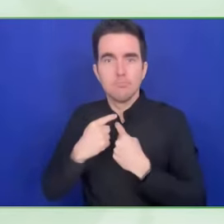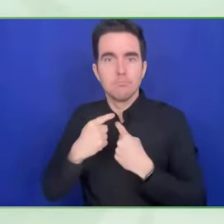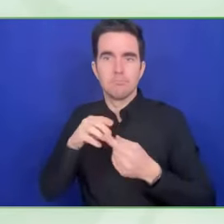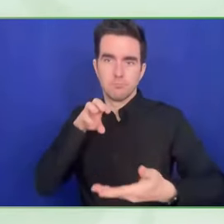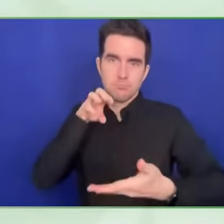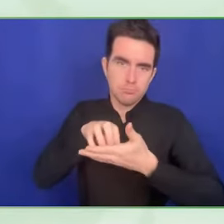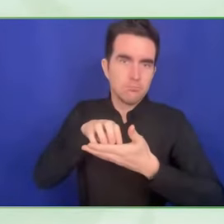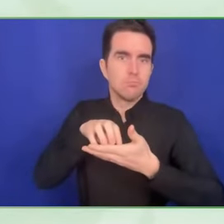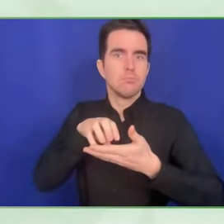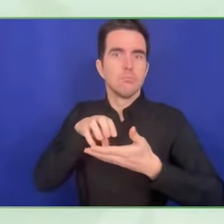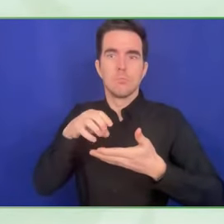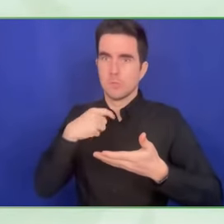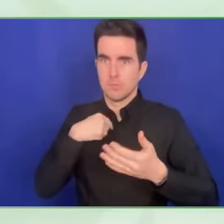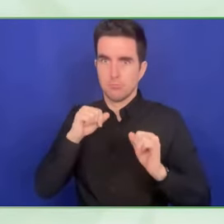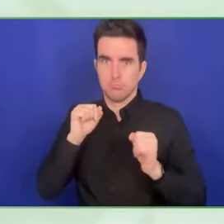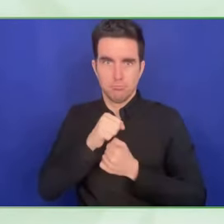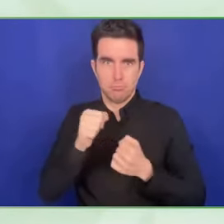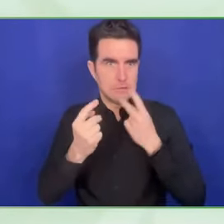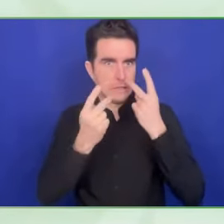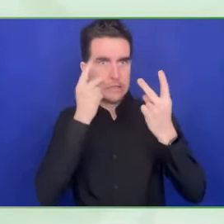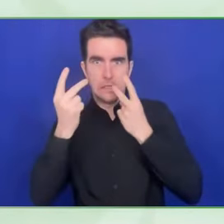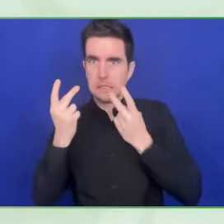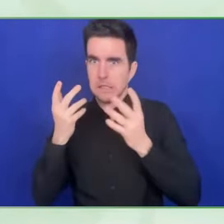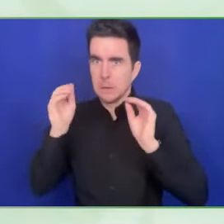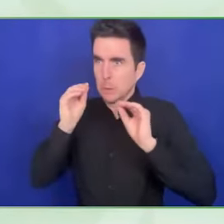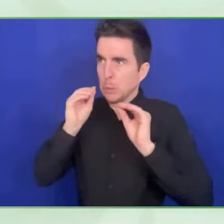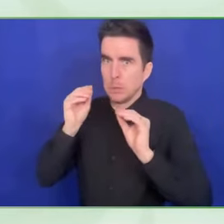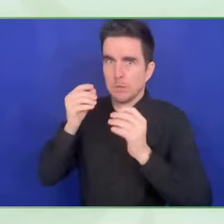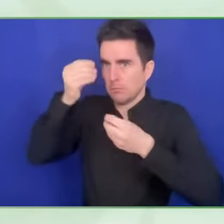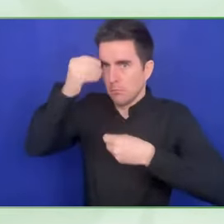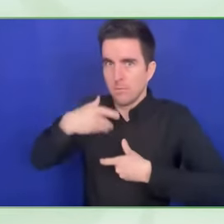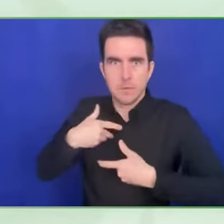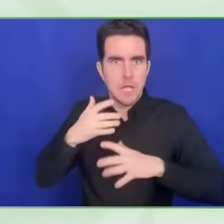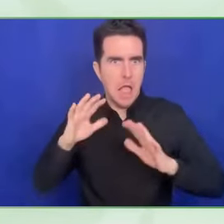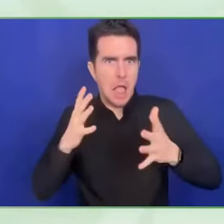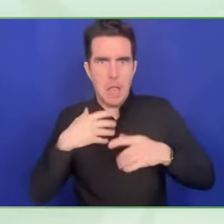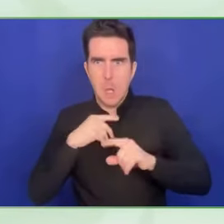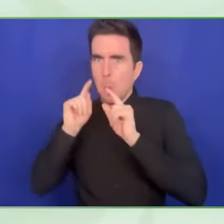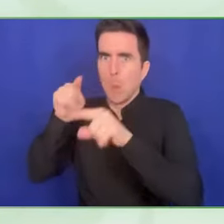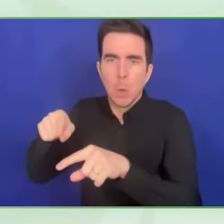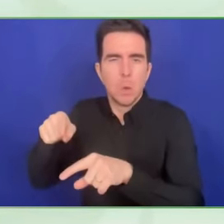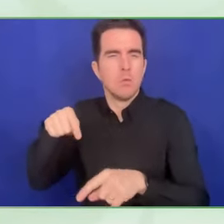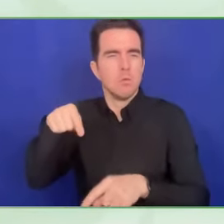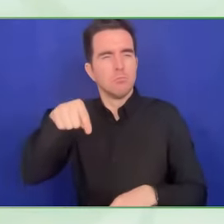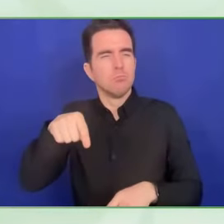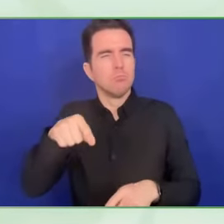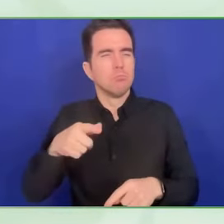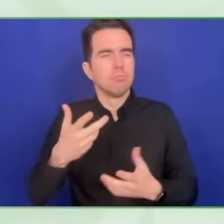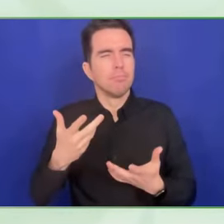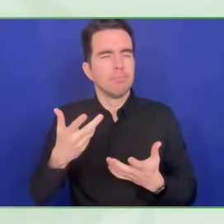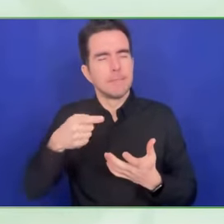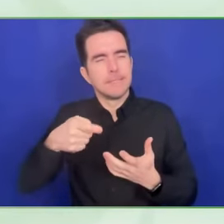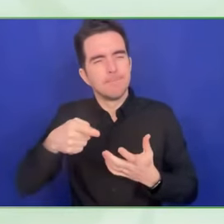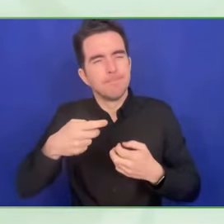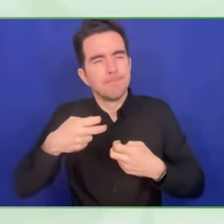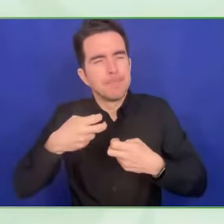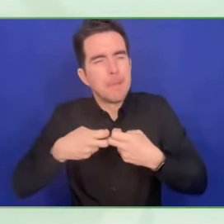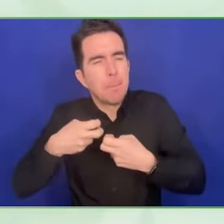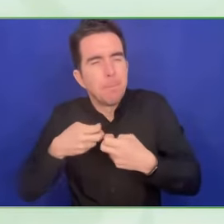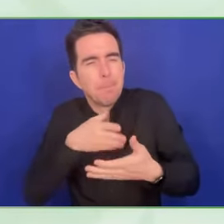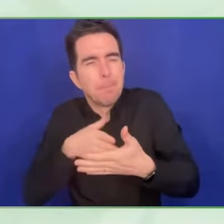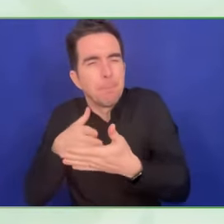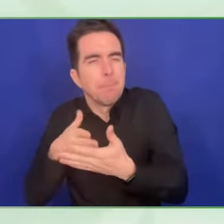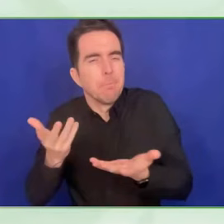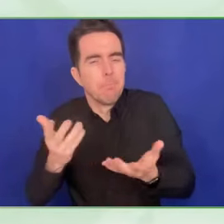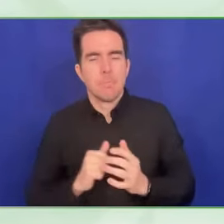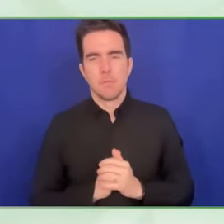as representing the manufacturers, representing Samsung, is all our responsibility as users to take care of cybersecurity